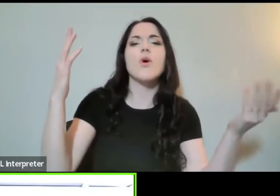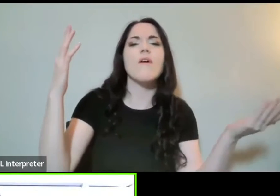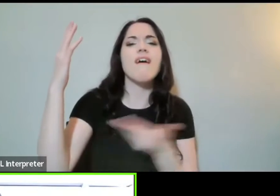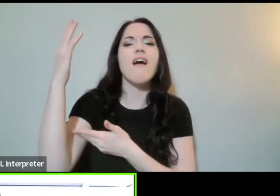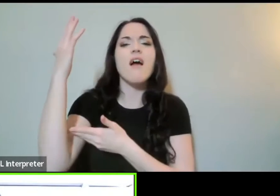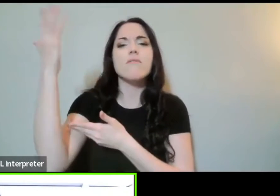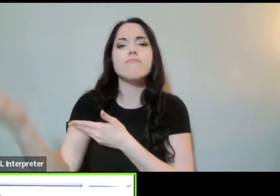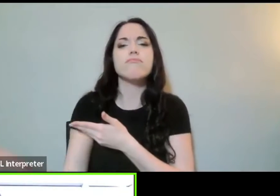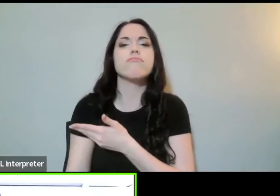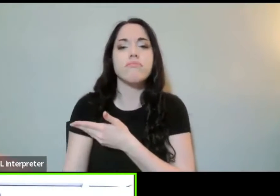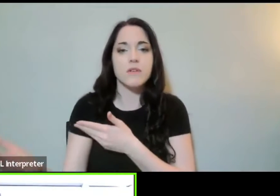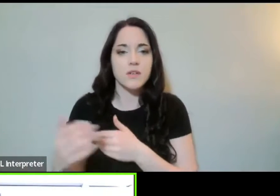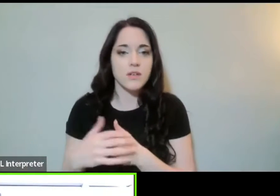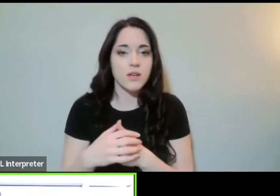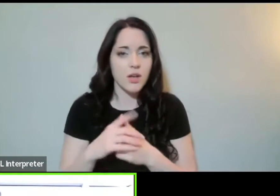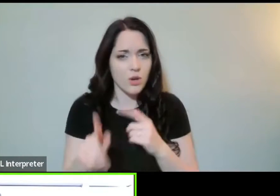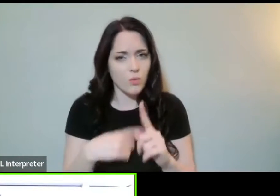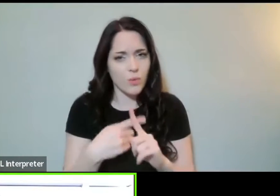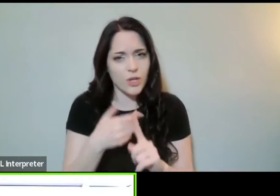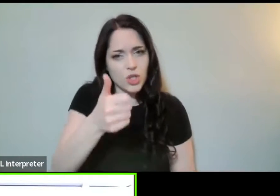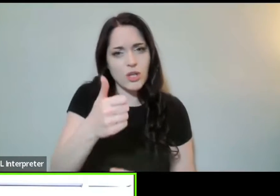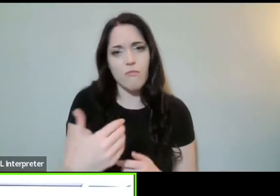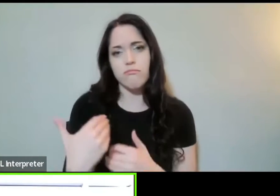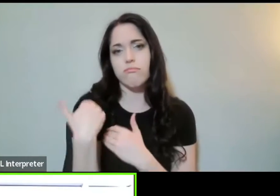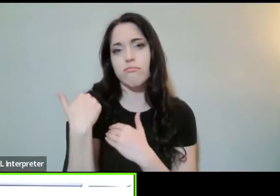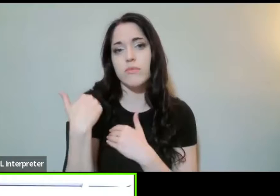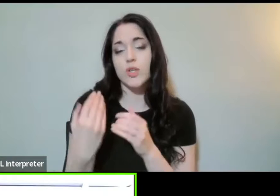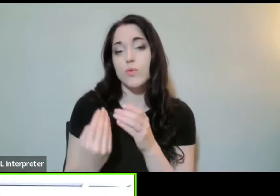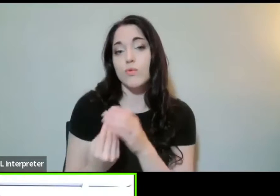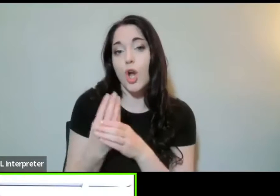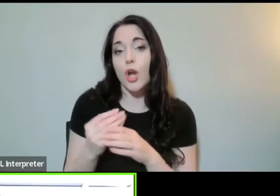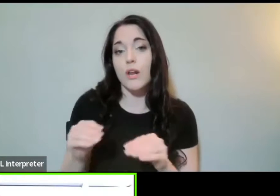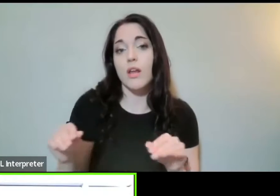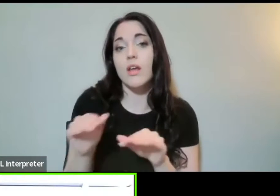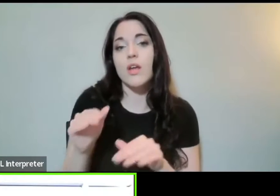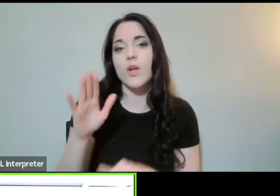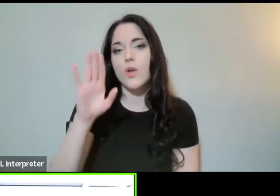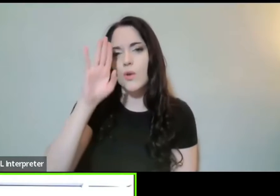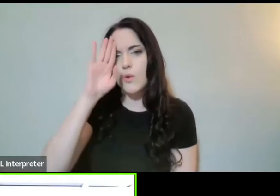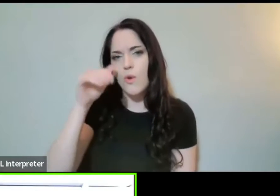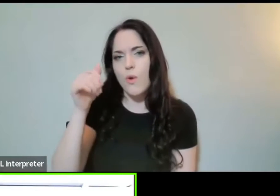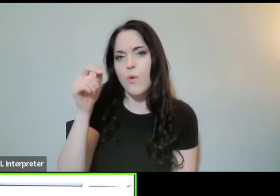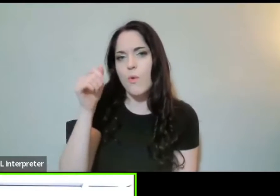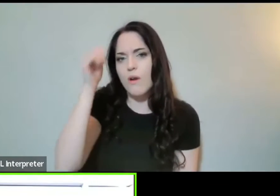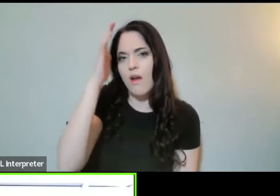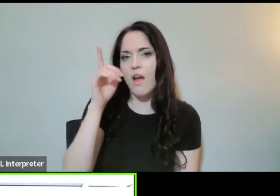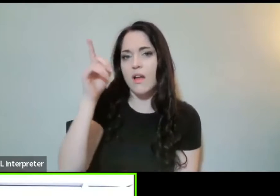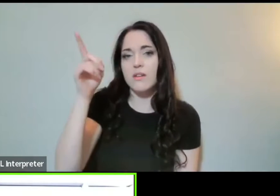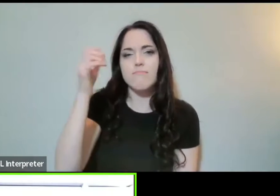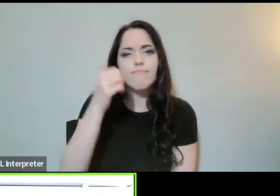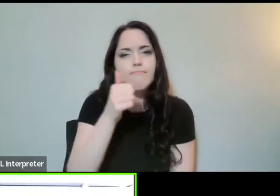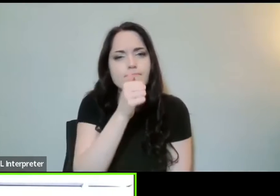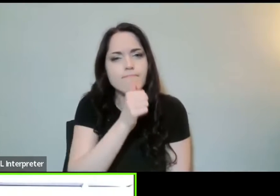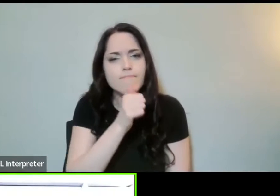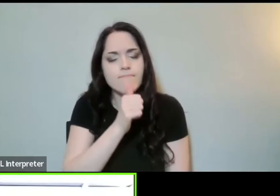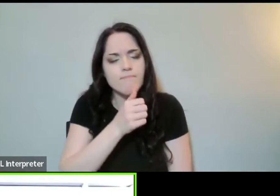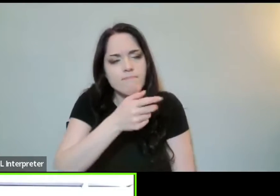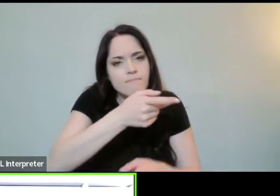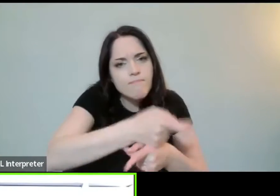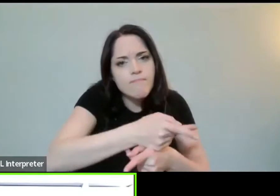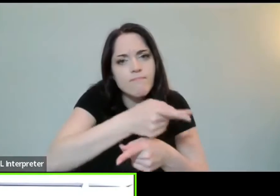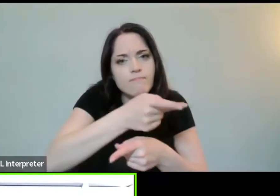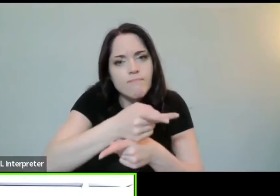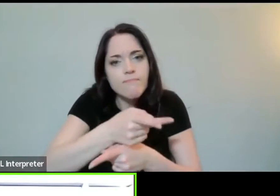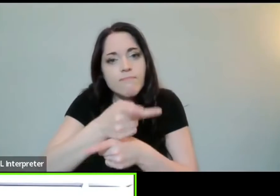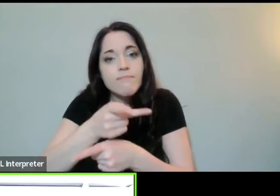To be a gardener is to know God. At least the God who patiently nurtures without being certain